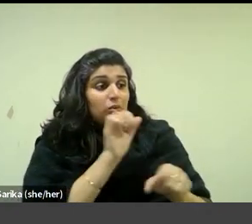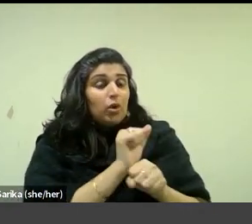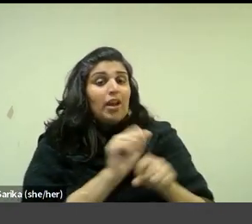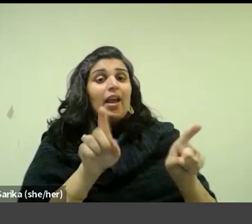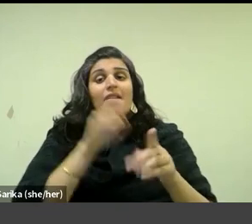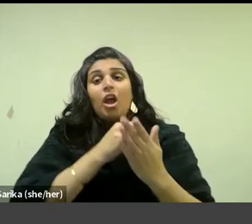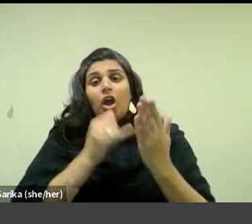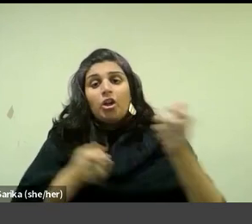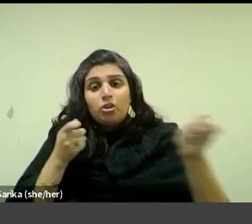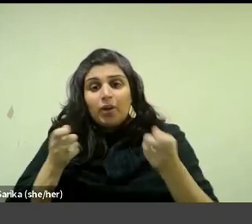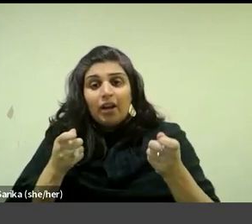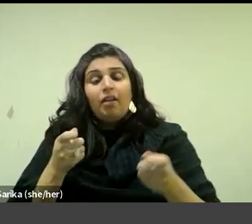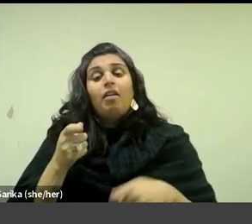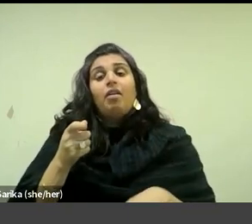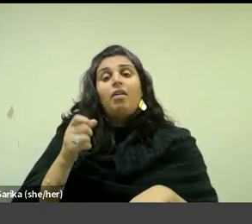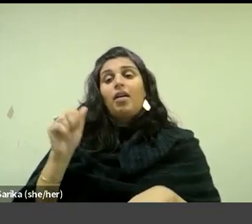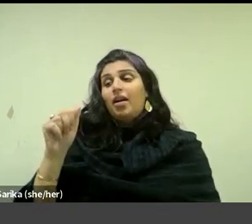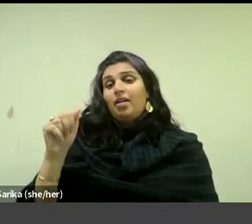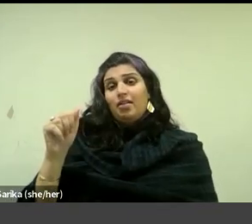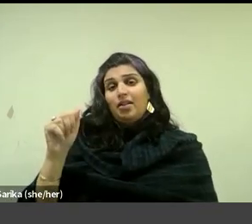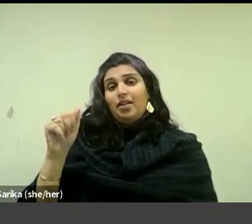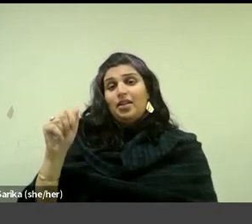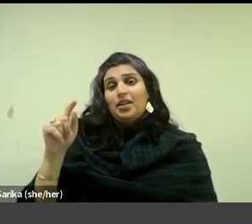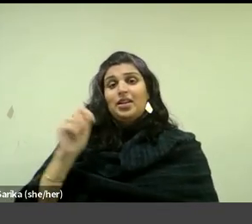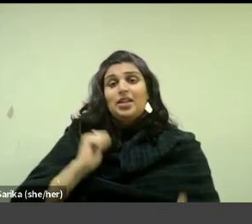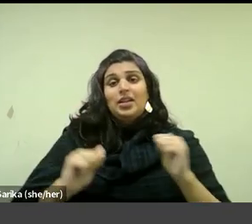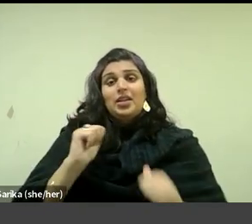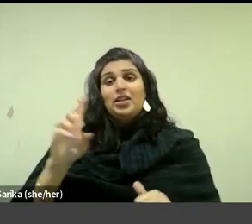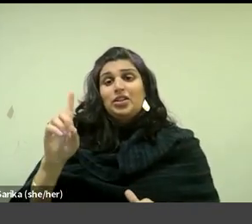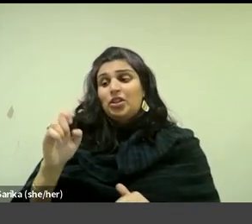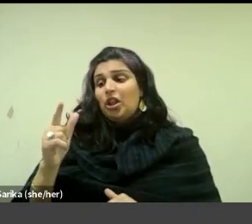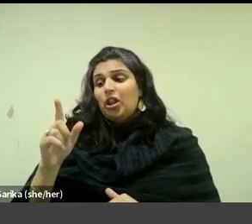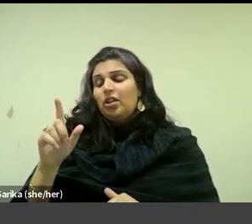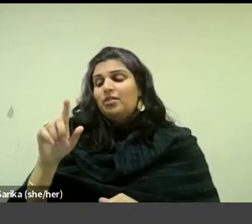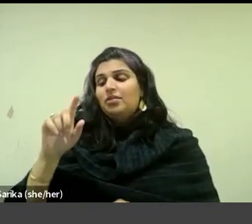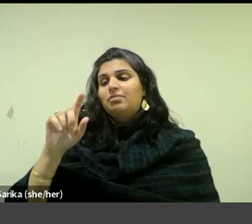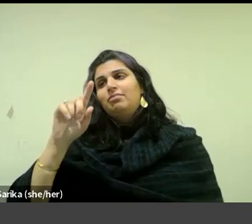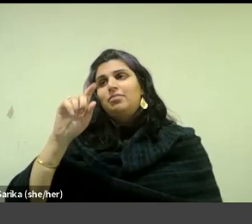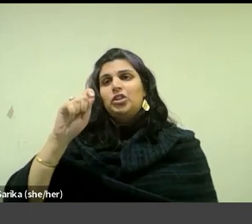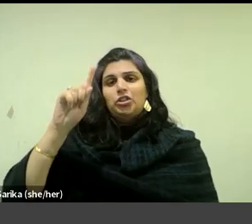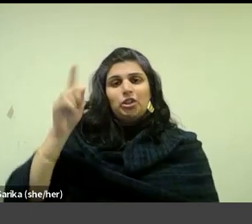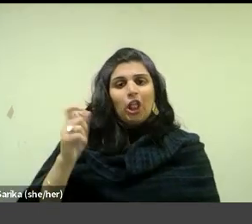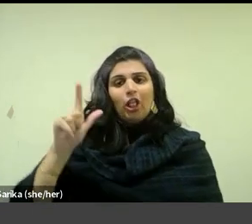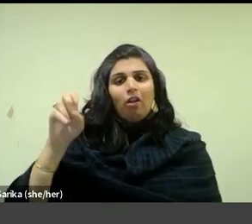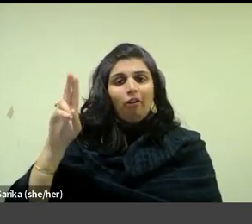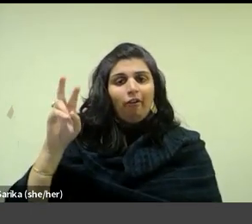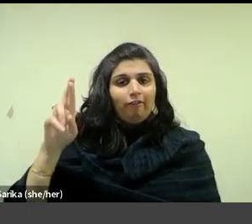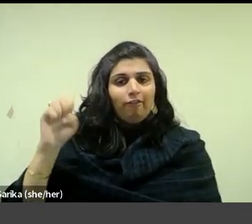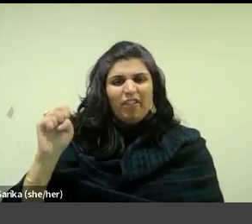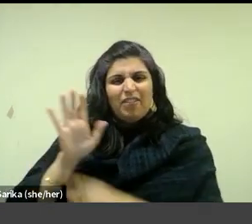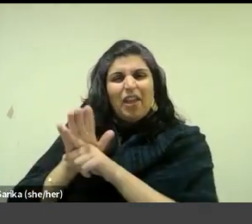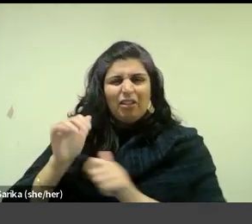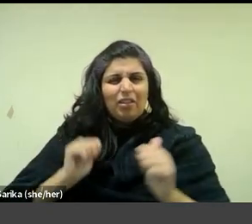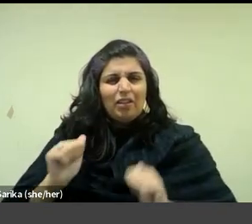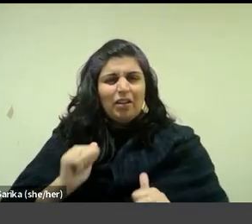artistic director of the avant-garde Théâtre de l'oeuvre, the theatre of the work, the responsibilities of which